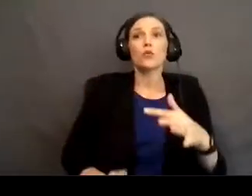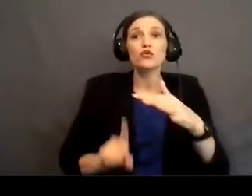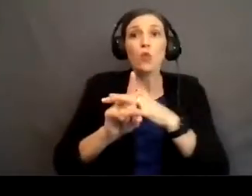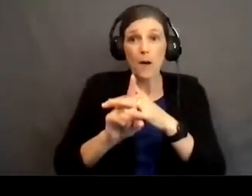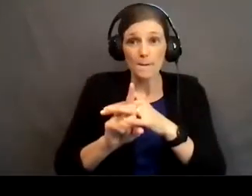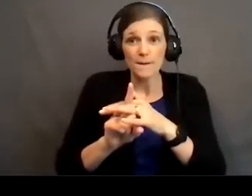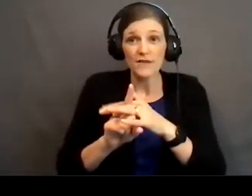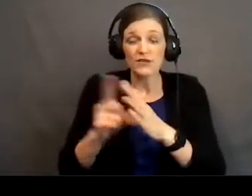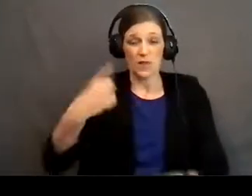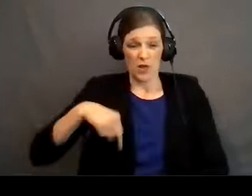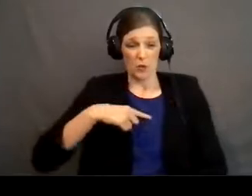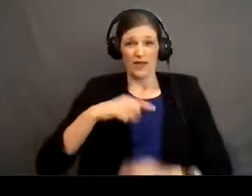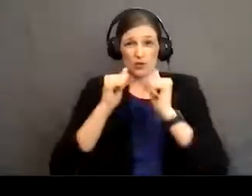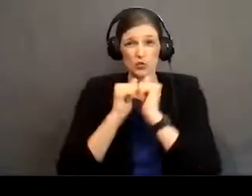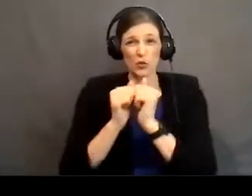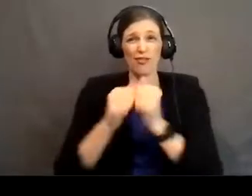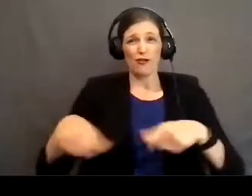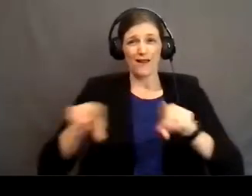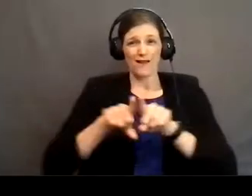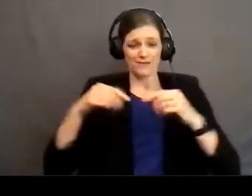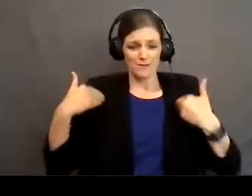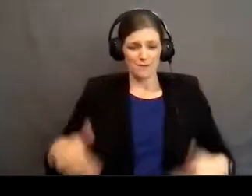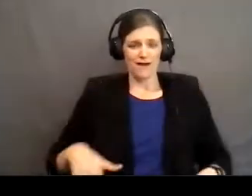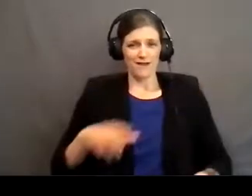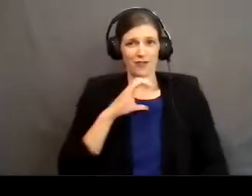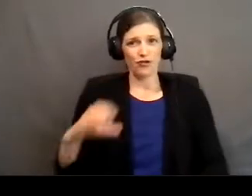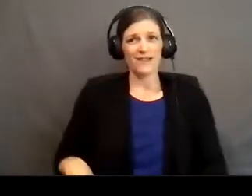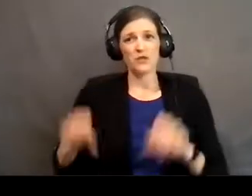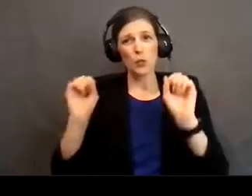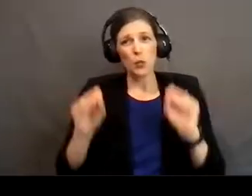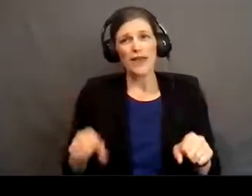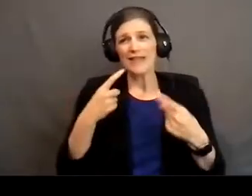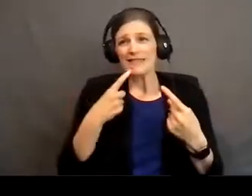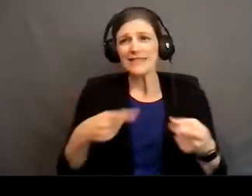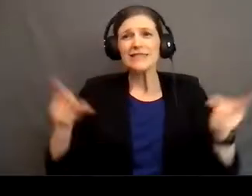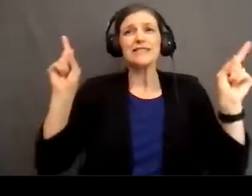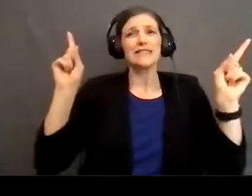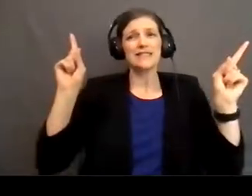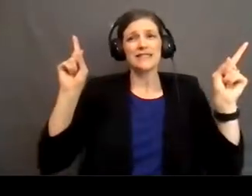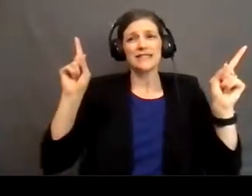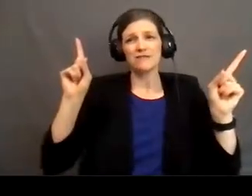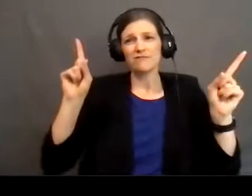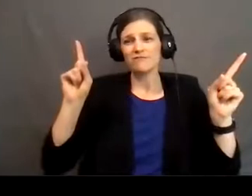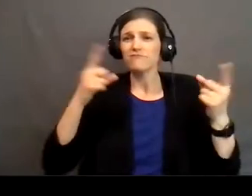together, as the body of Christ, are able to sing and proclaim the goodness of God.